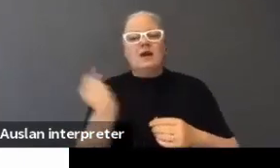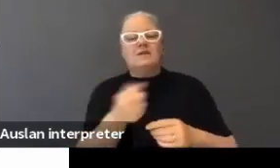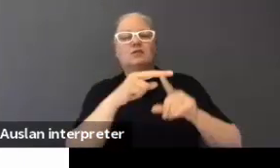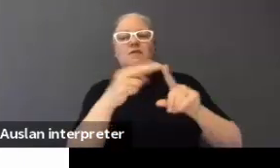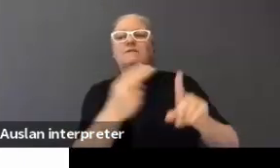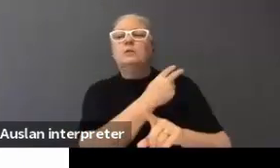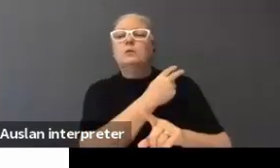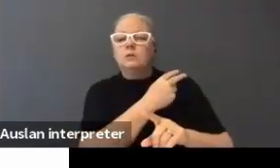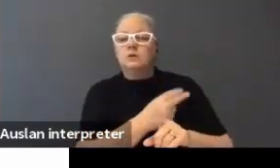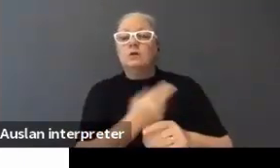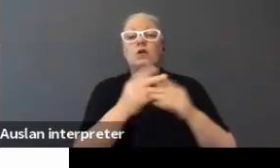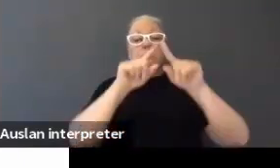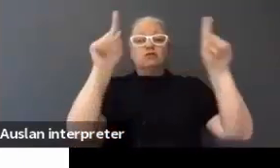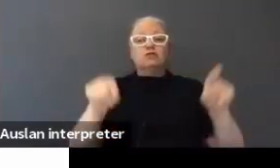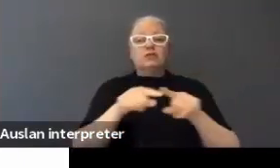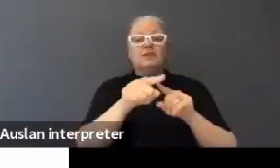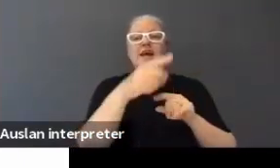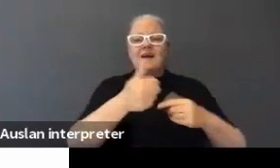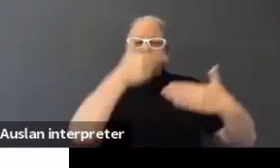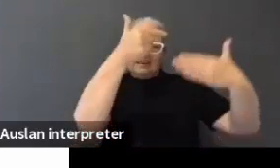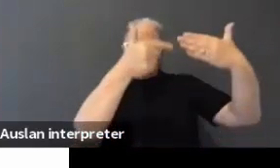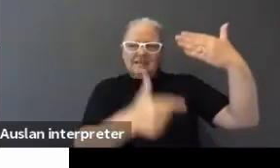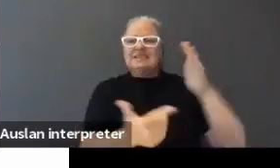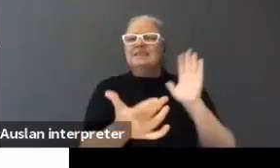screen, you have a list of technology options.